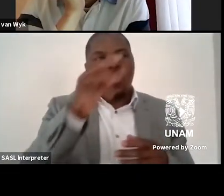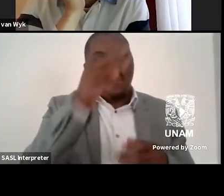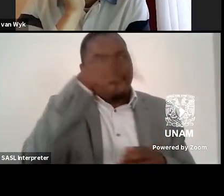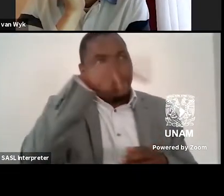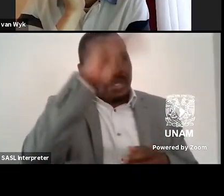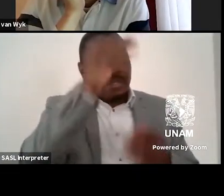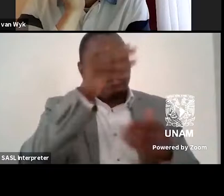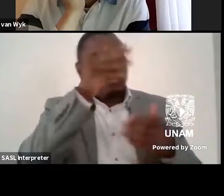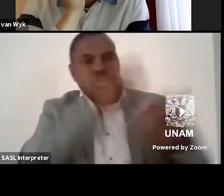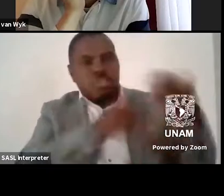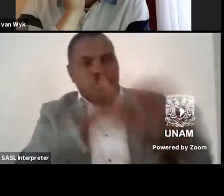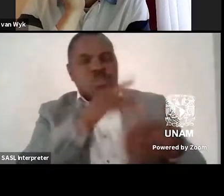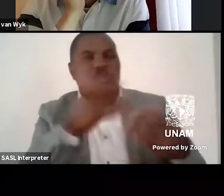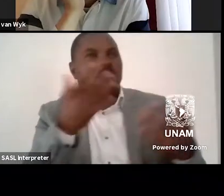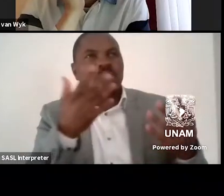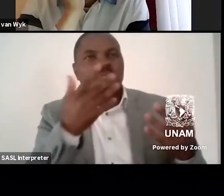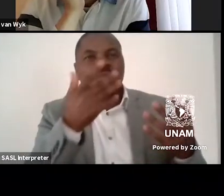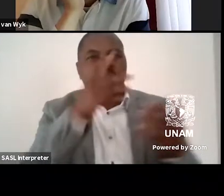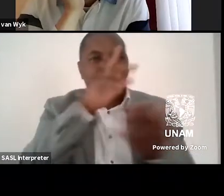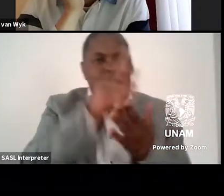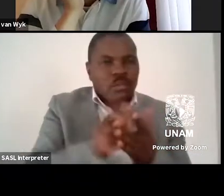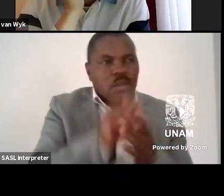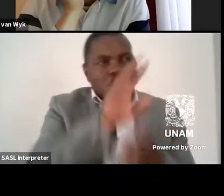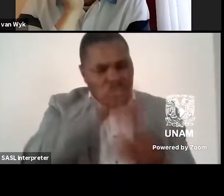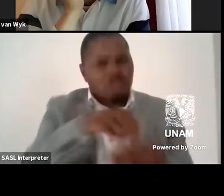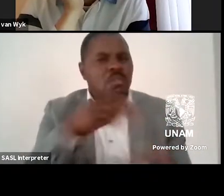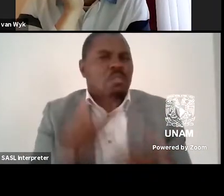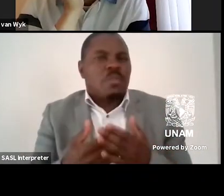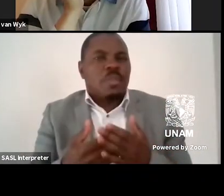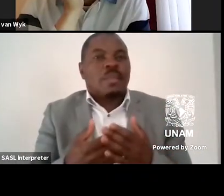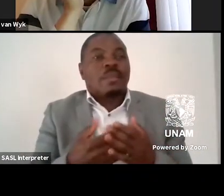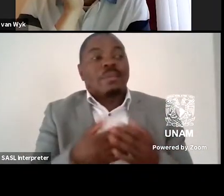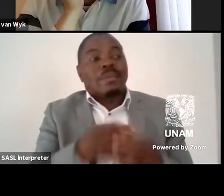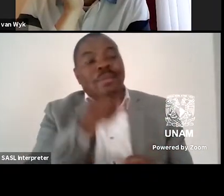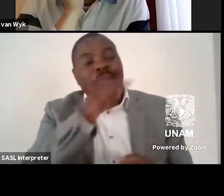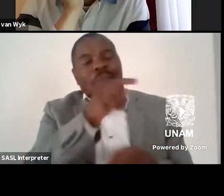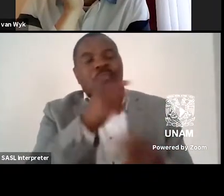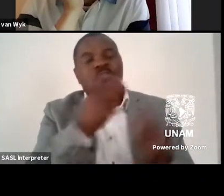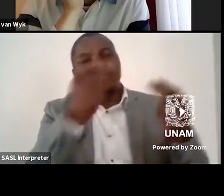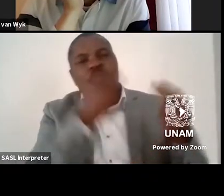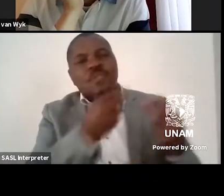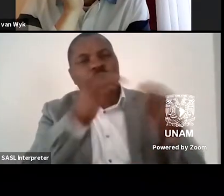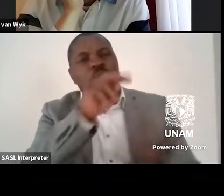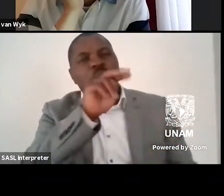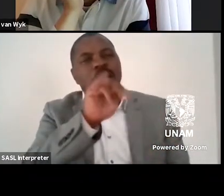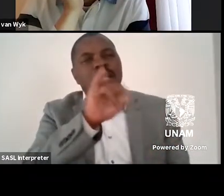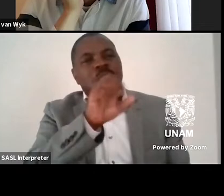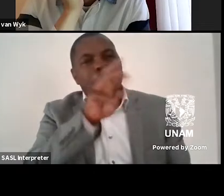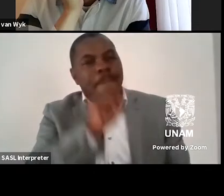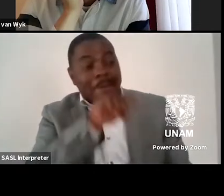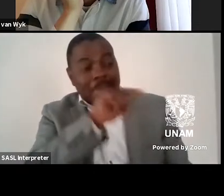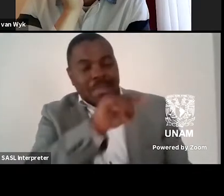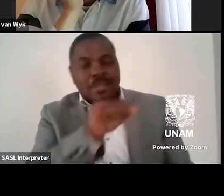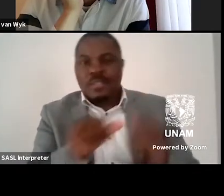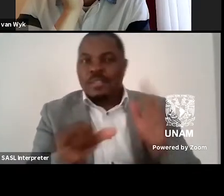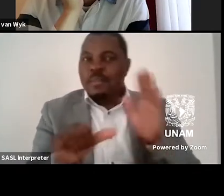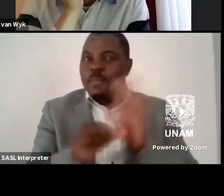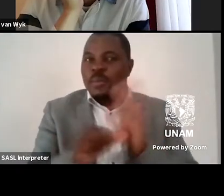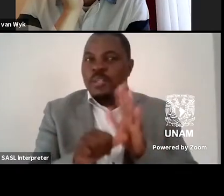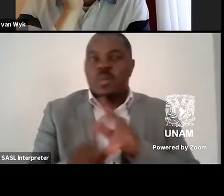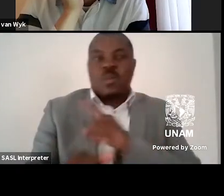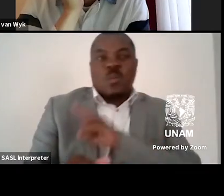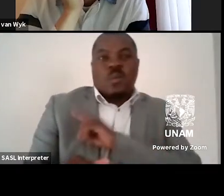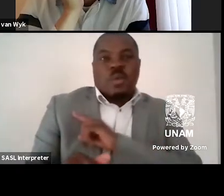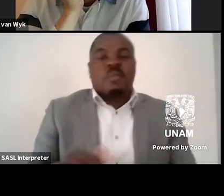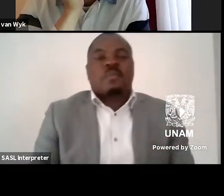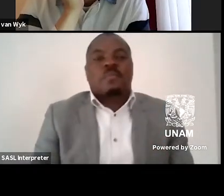of literature. And that revisionism, it's very important because allows